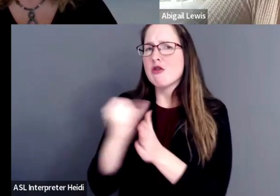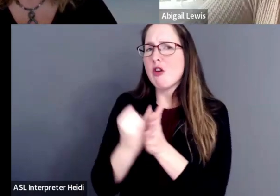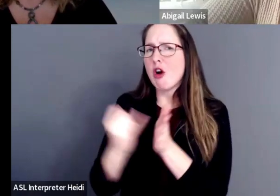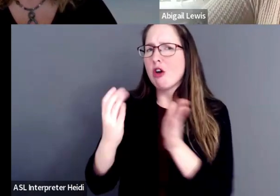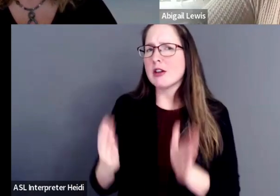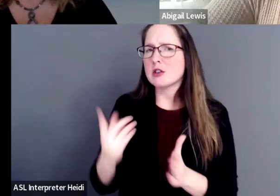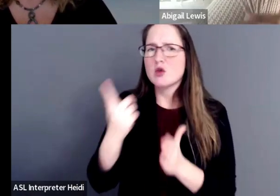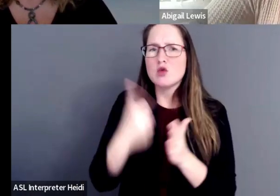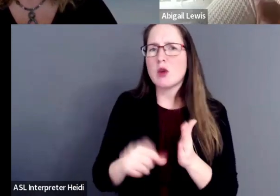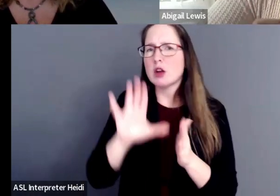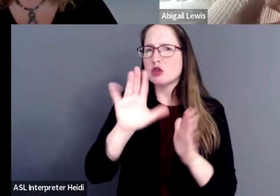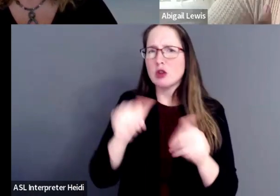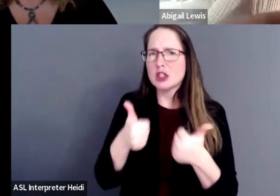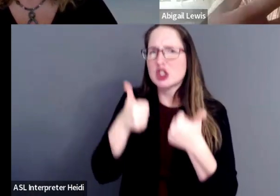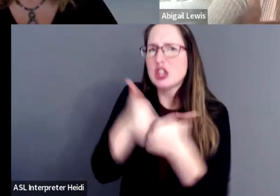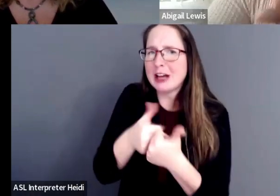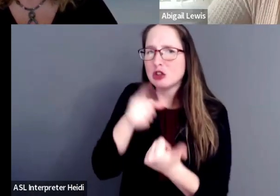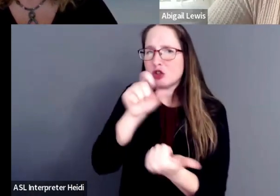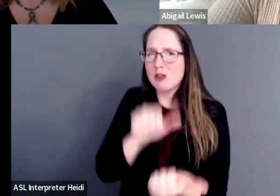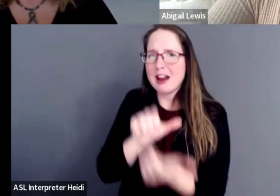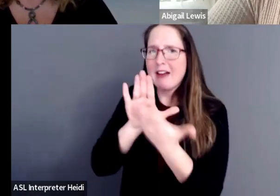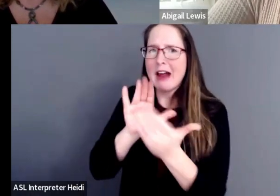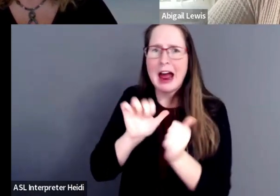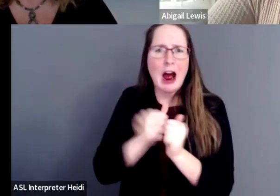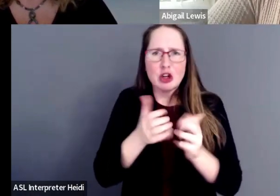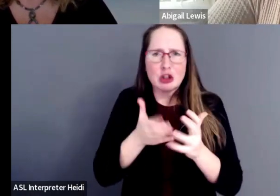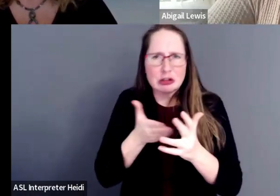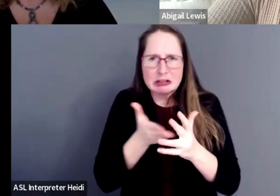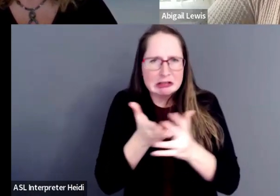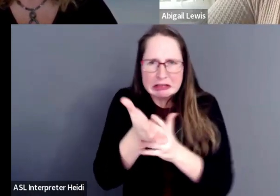do you encounter and how do you navigate through them?